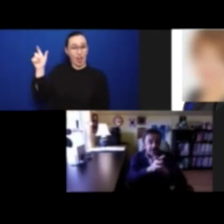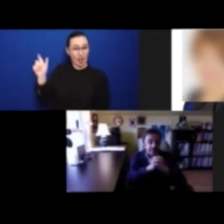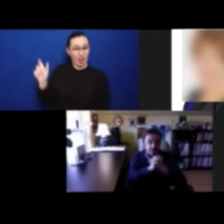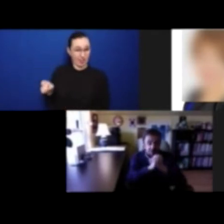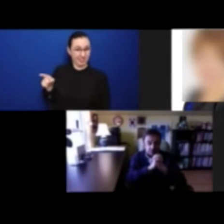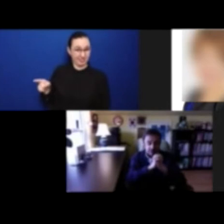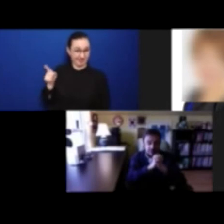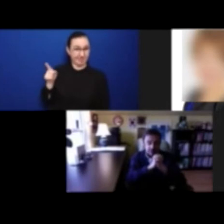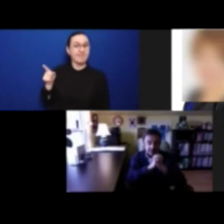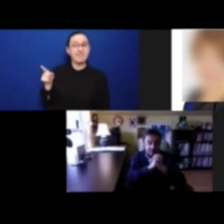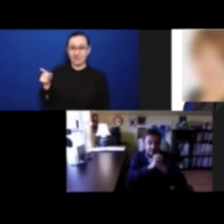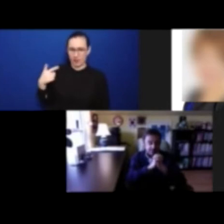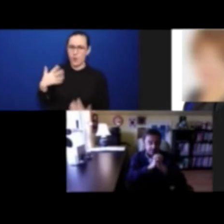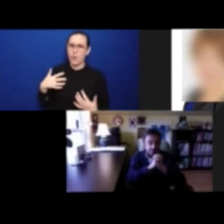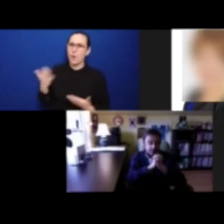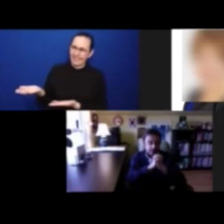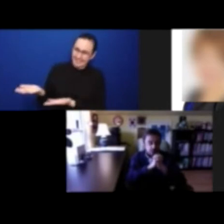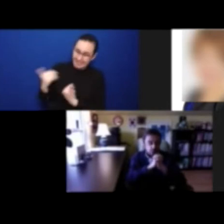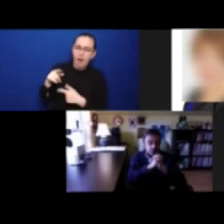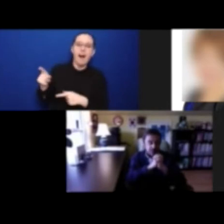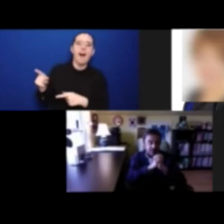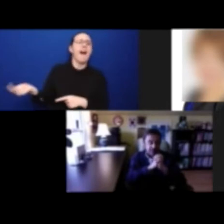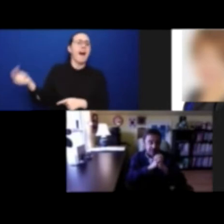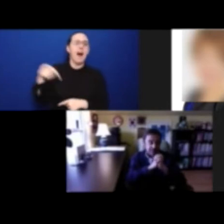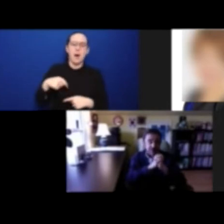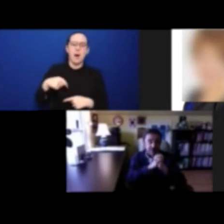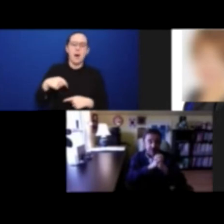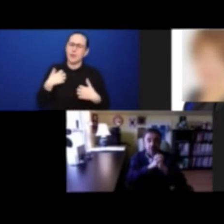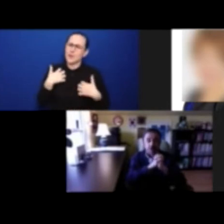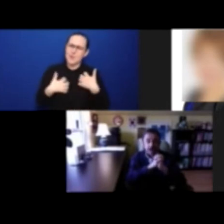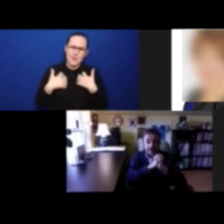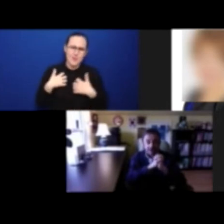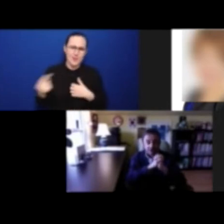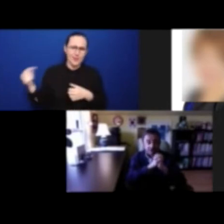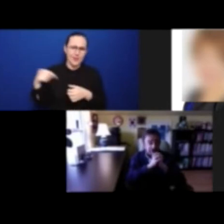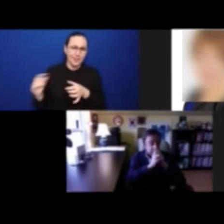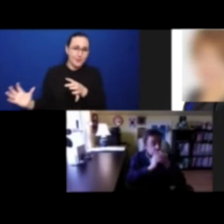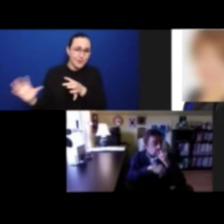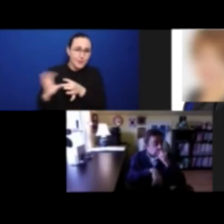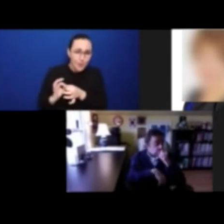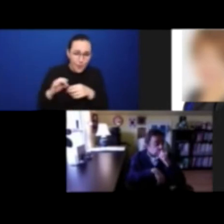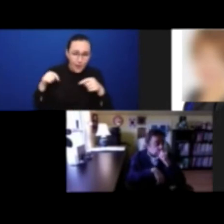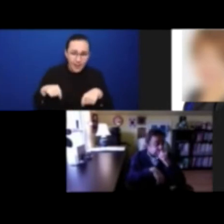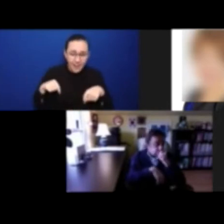all provided me with the little bios.